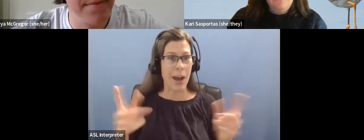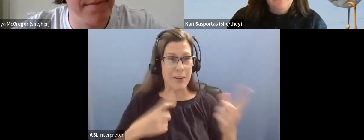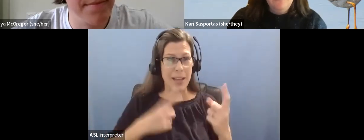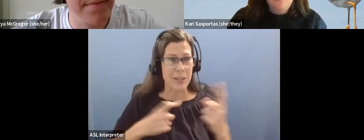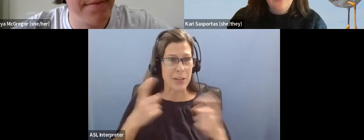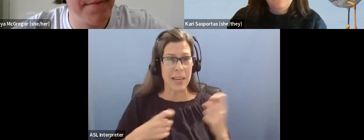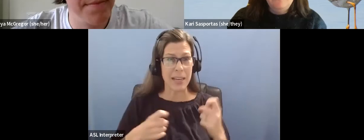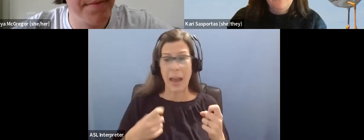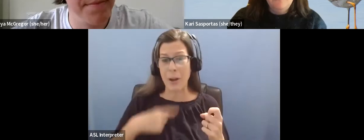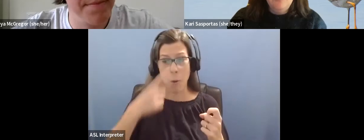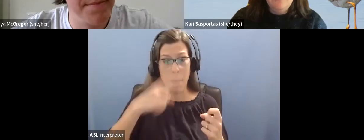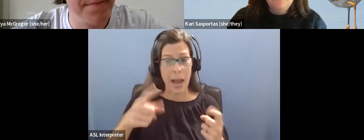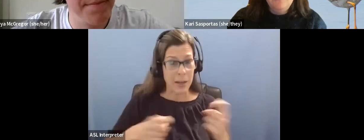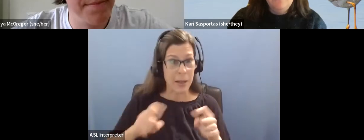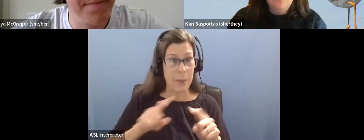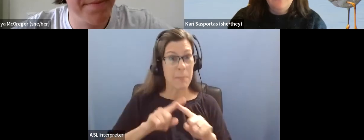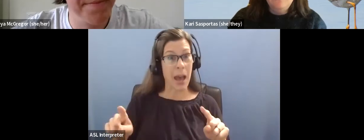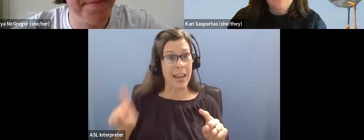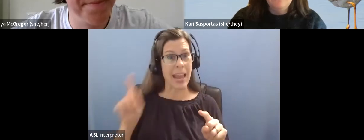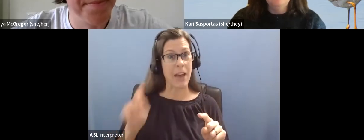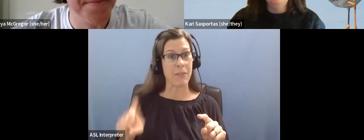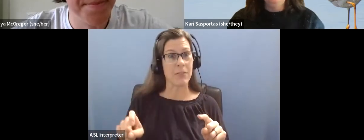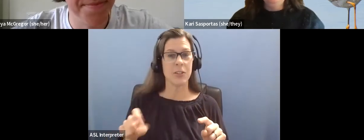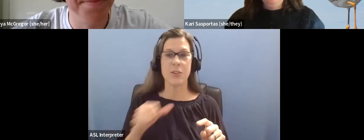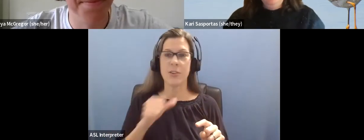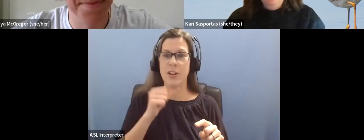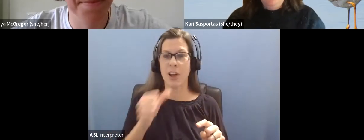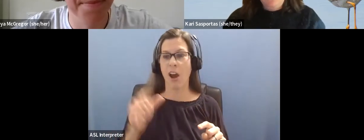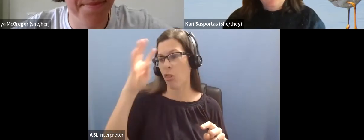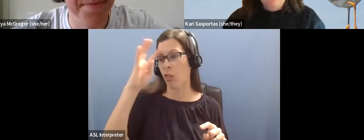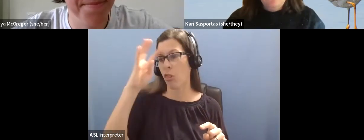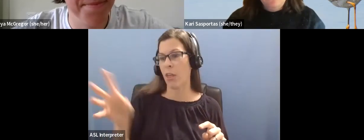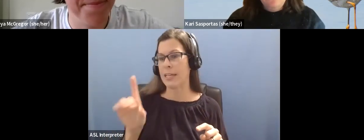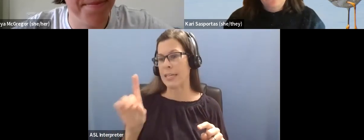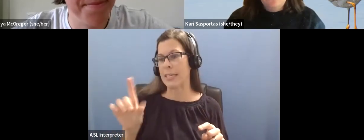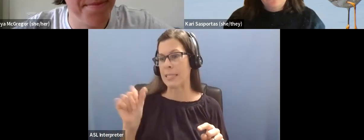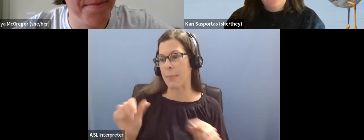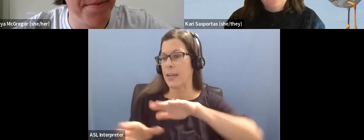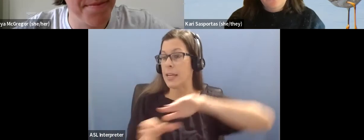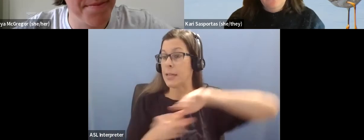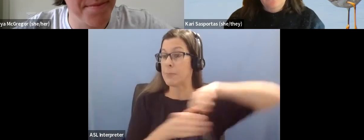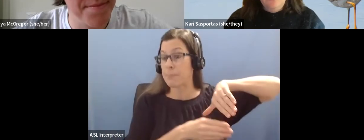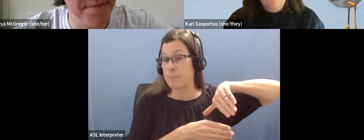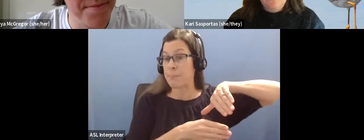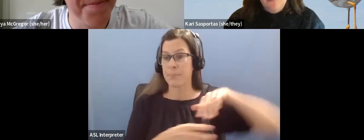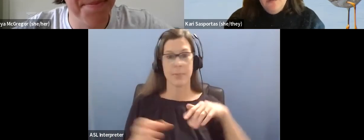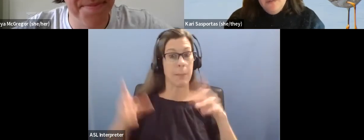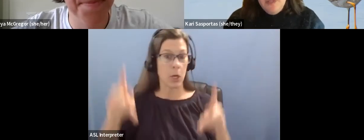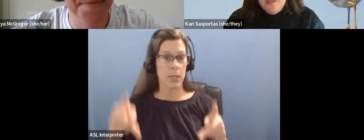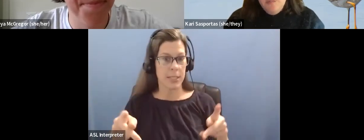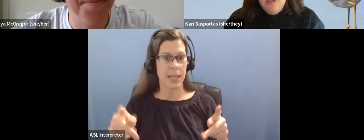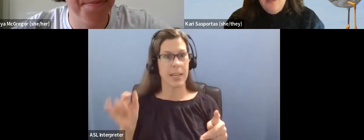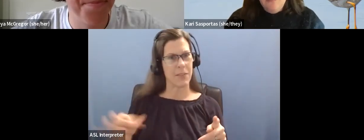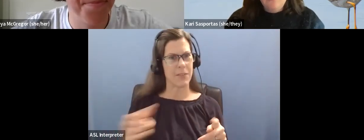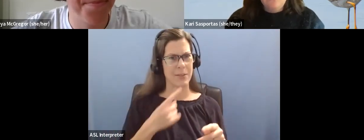I think that we have to talk about these things. We have to talk about our differences in order to understand them. if you say you don't